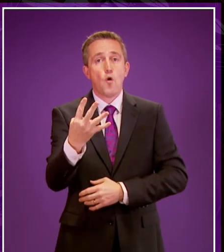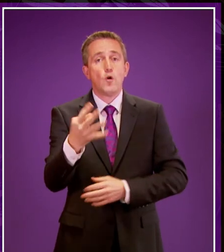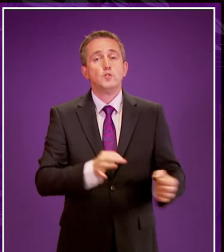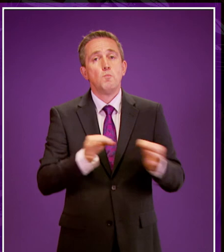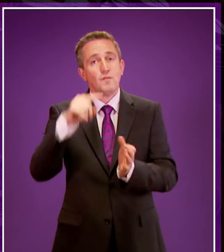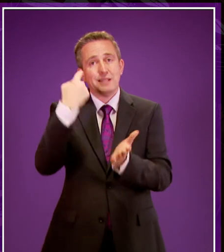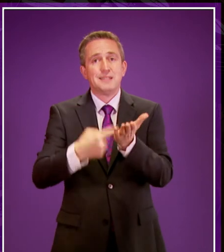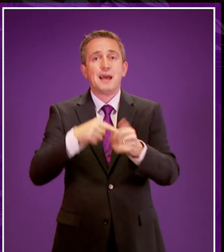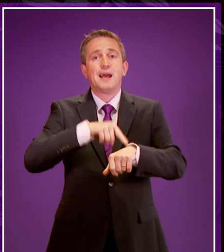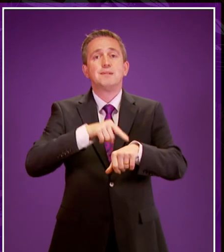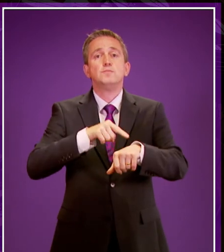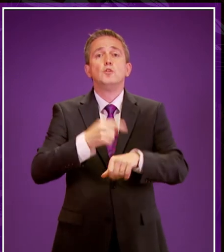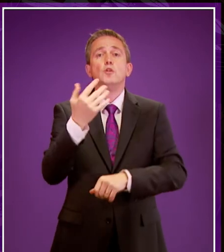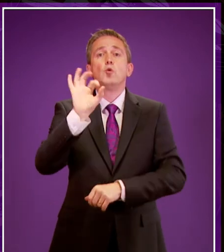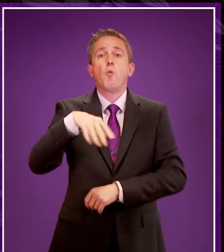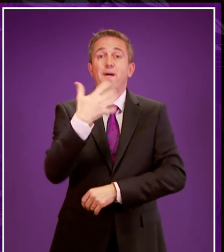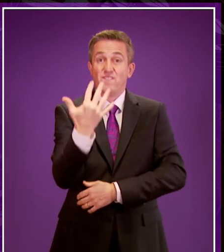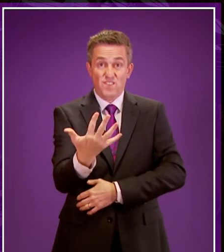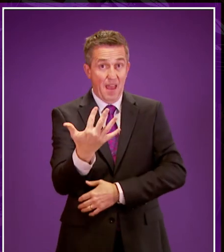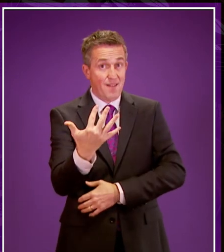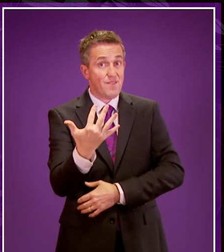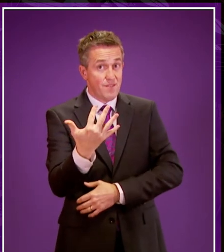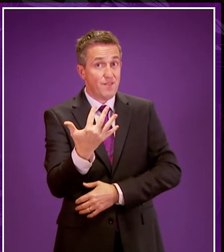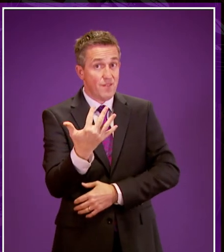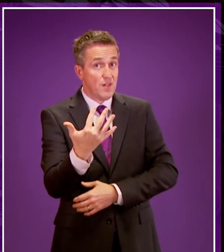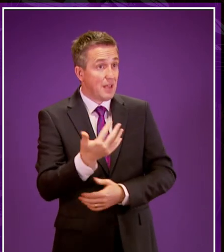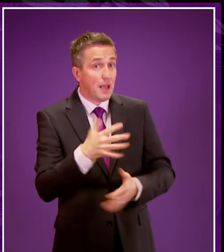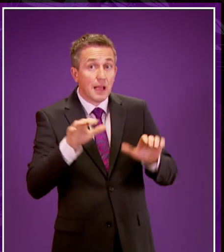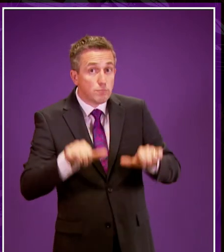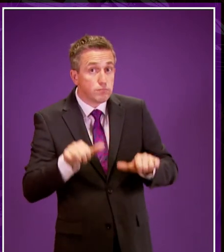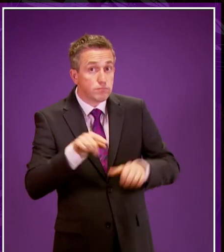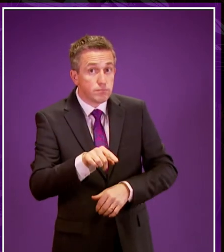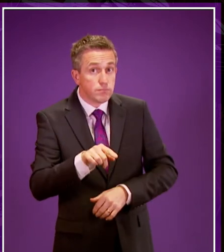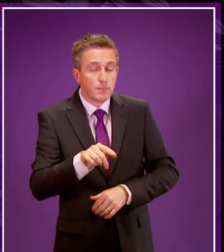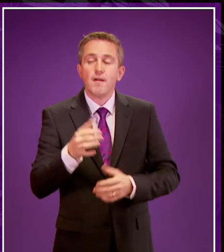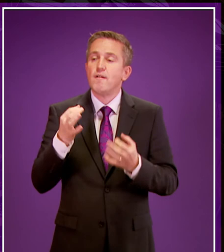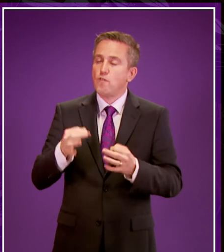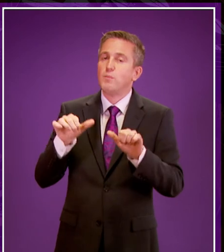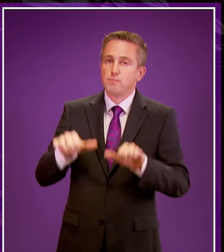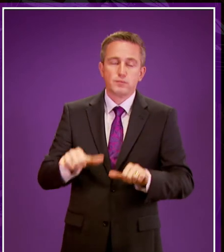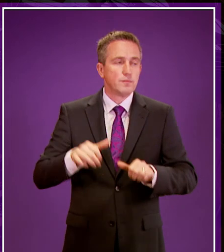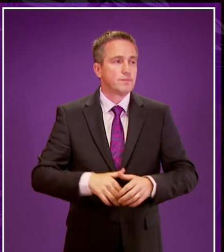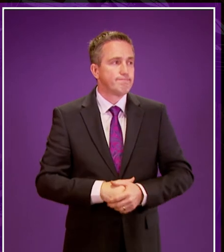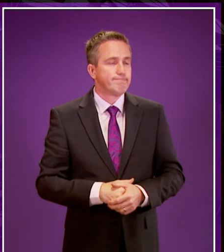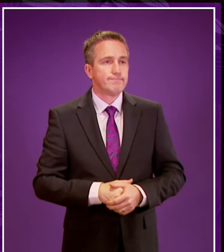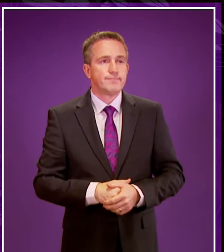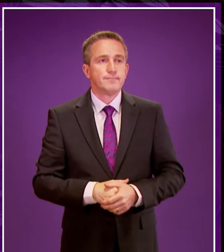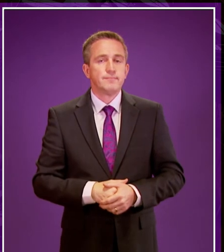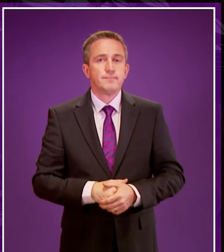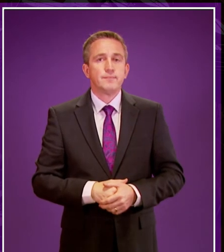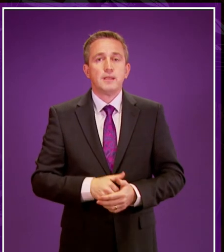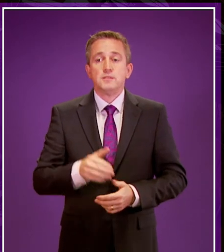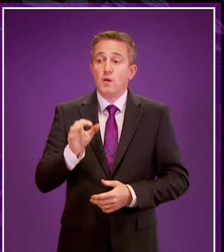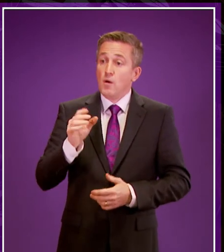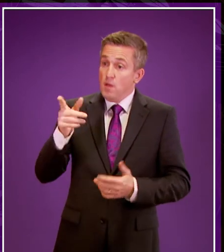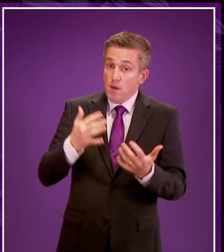decision time to 5.15. I wonder, would the Minister for Parliament move such a motion? I formally moved. Thank you very much. I put the question